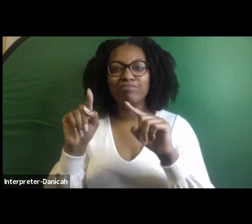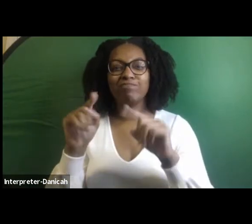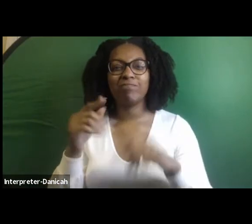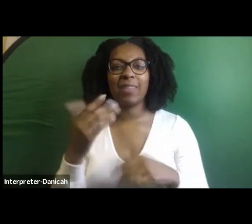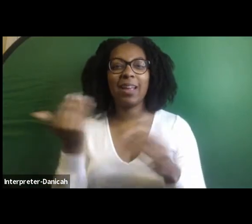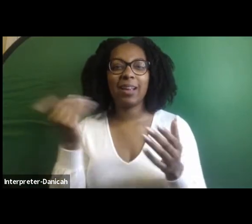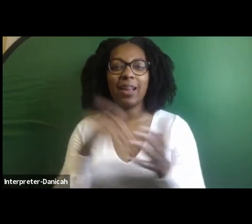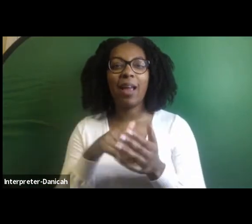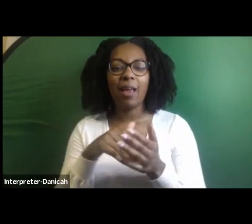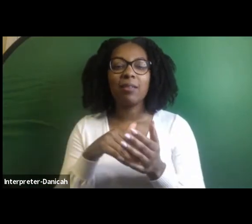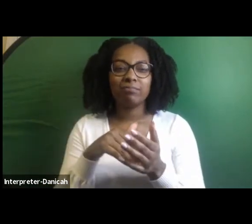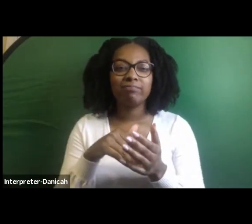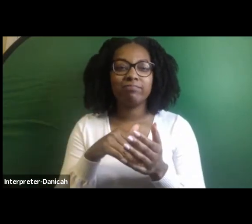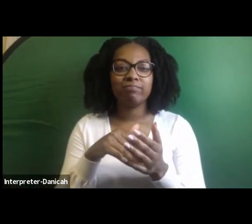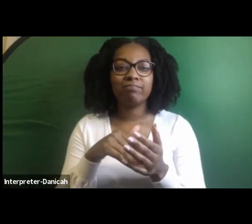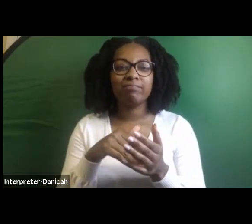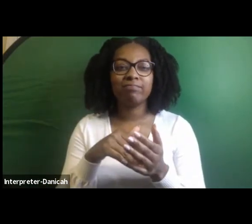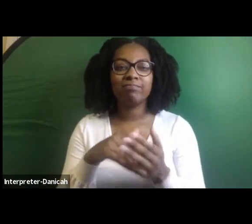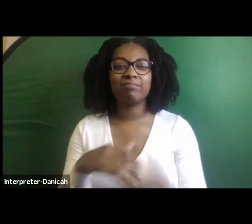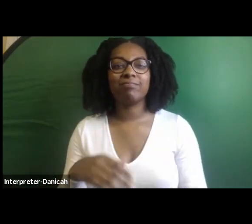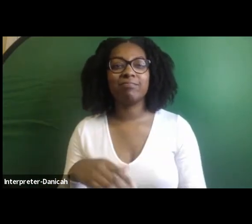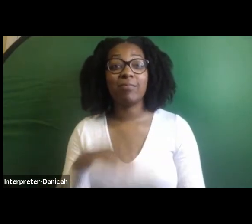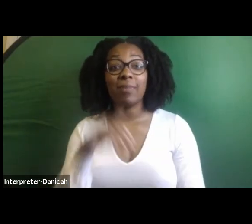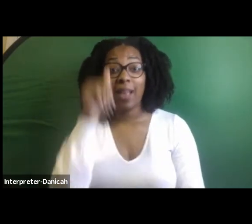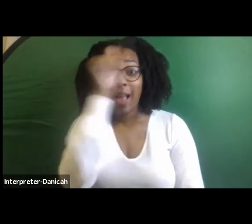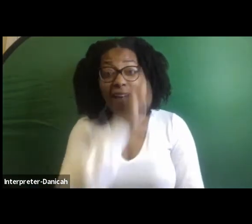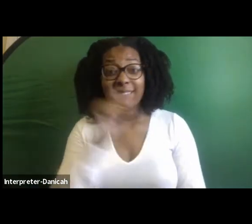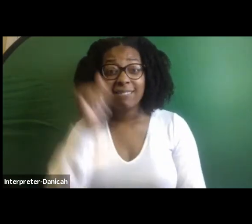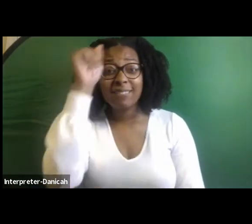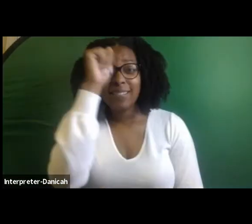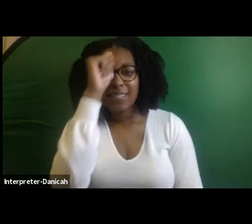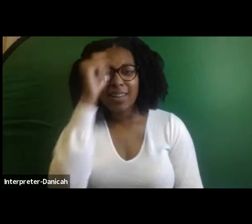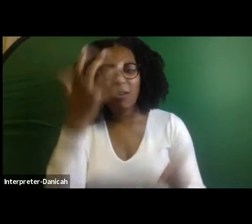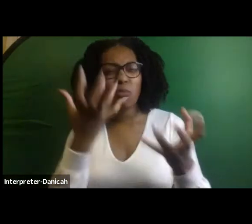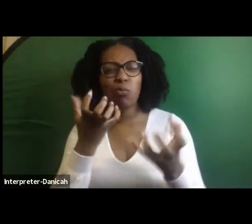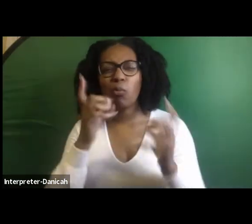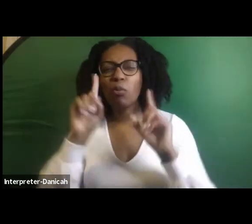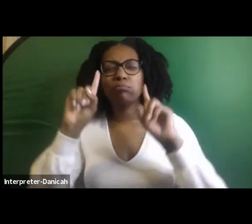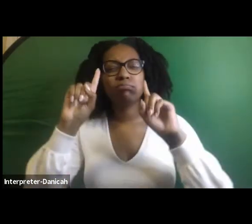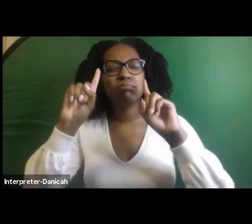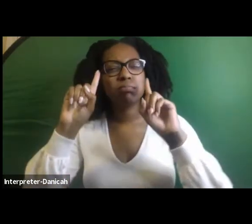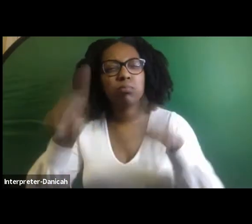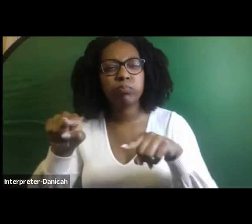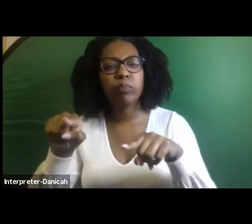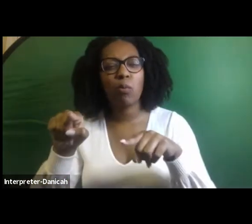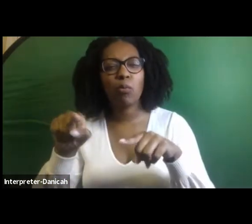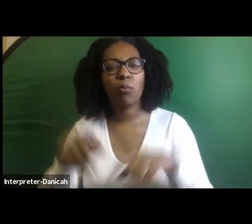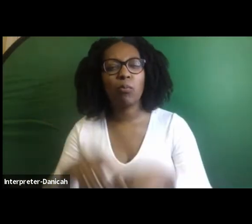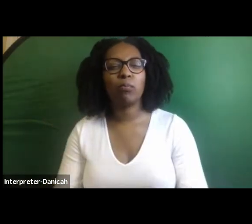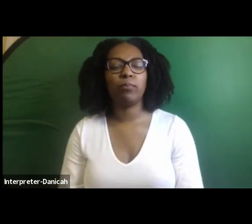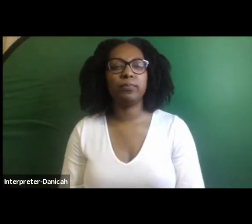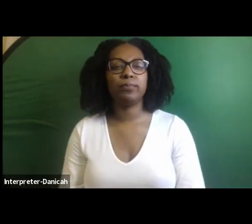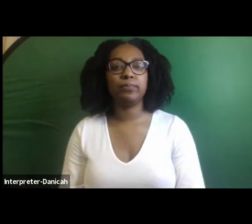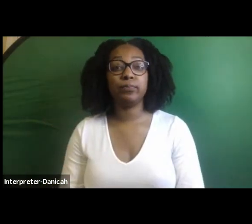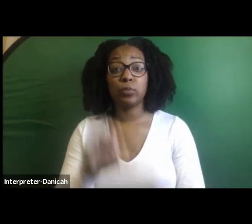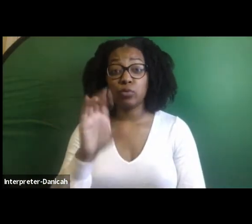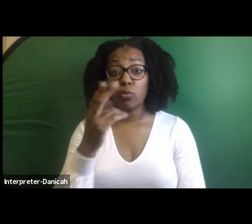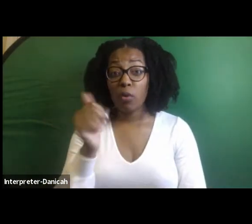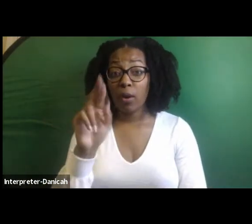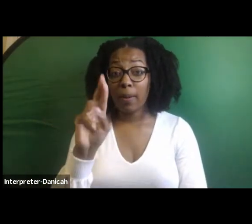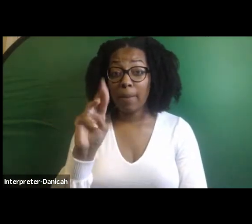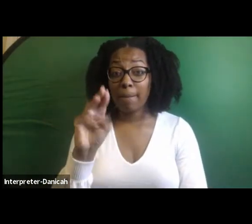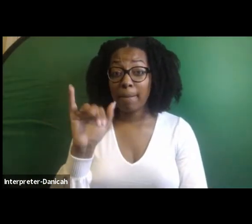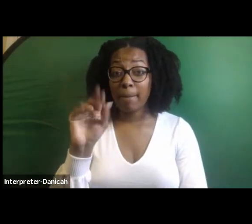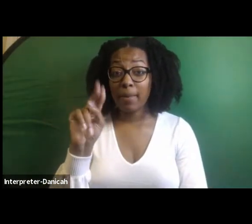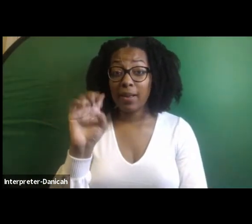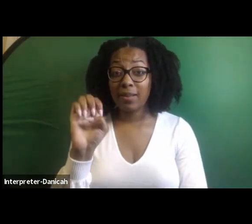Mother Earth, Africa's land, you know. And you started thinking this because of